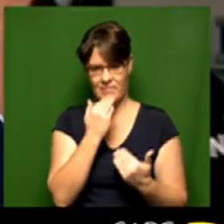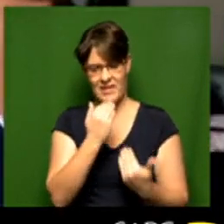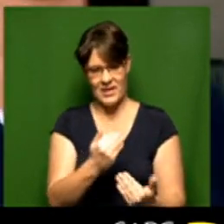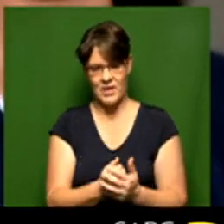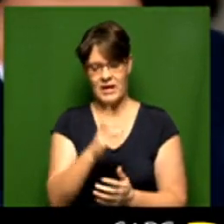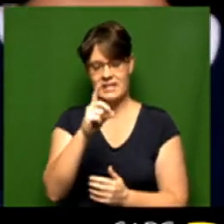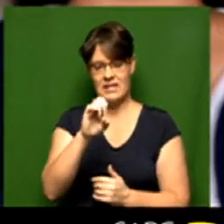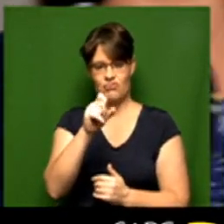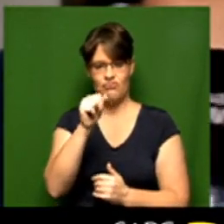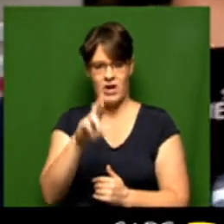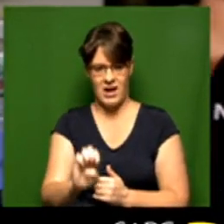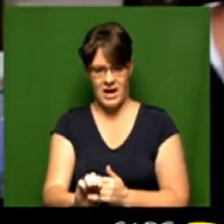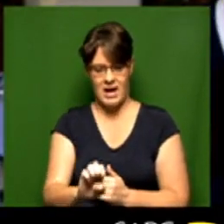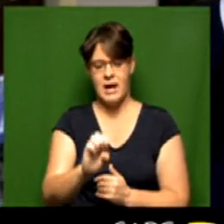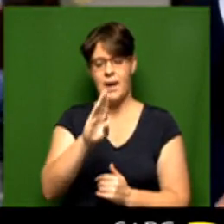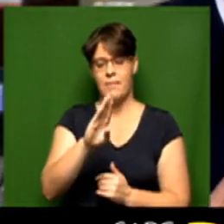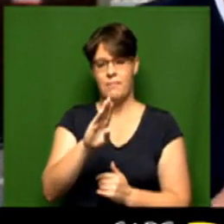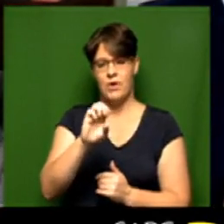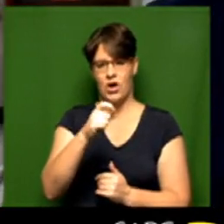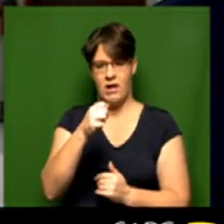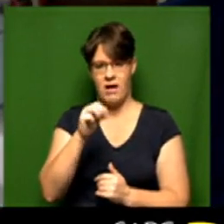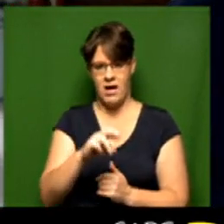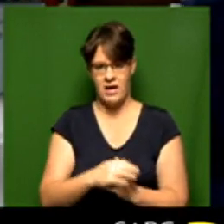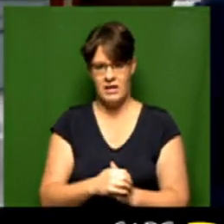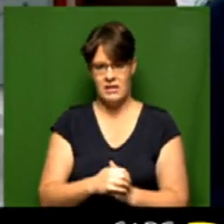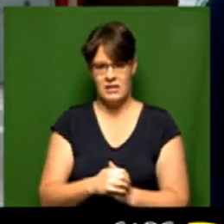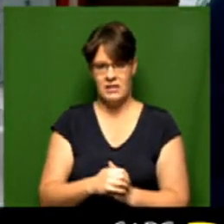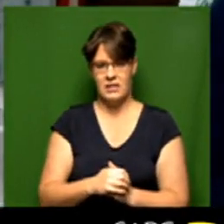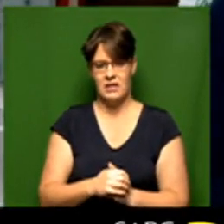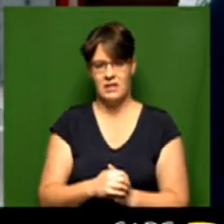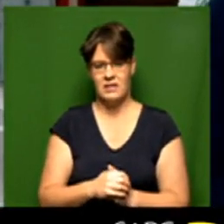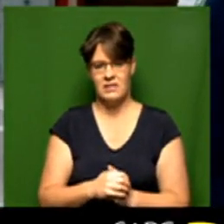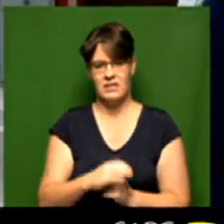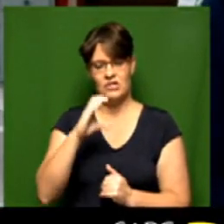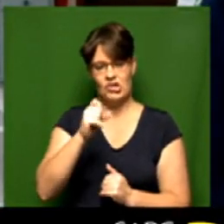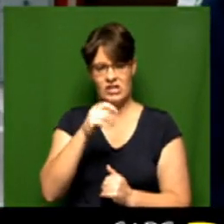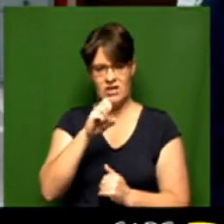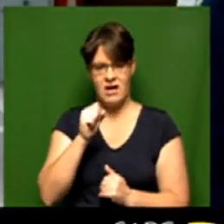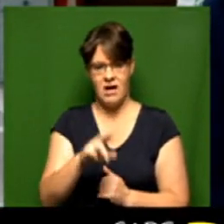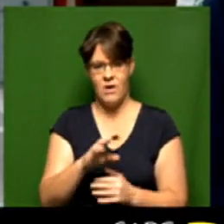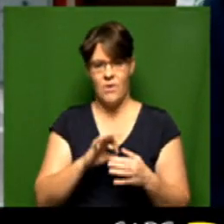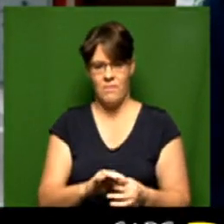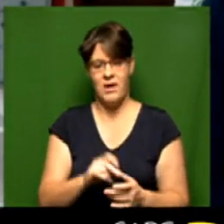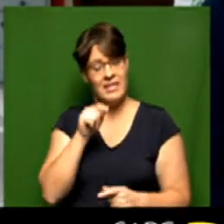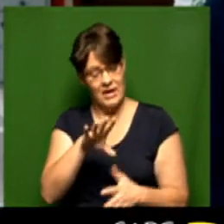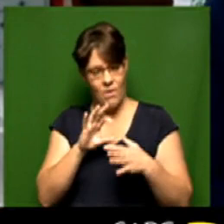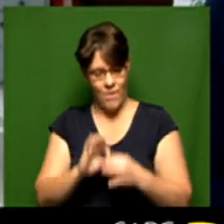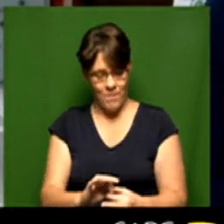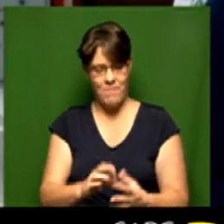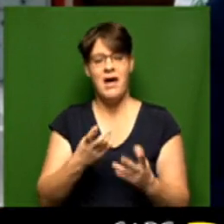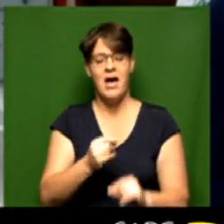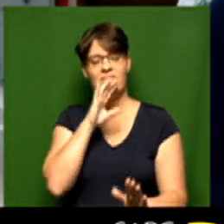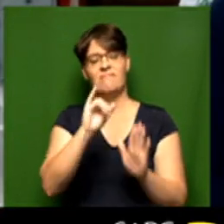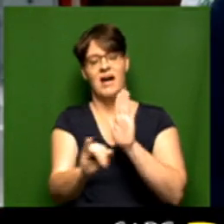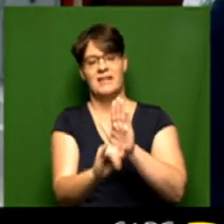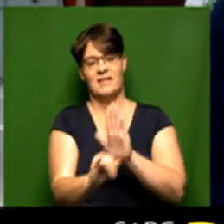that the owner of Cheshire home here in Nelson Mandela Bay and this home in particular has been